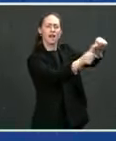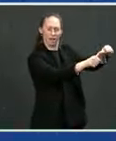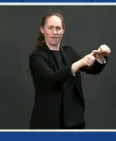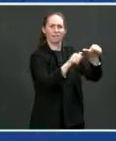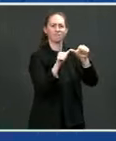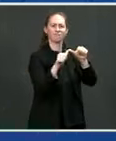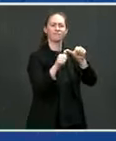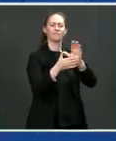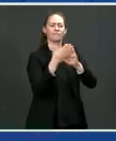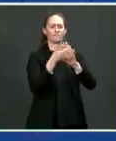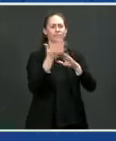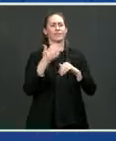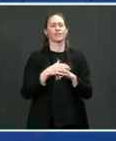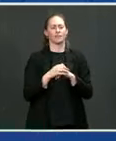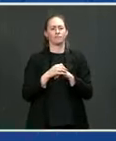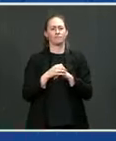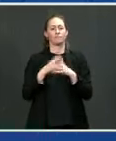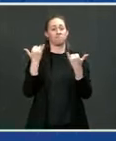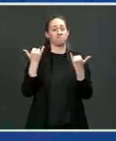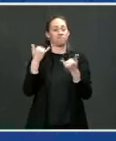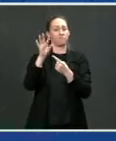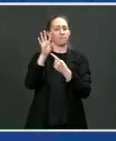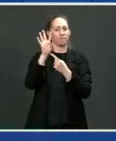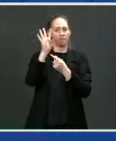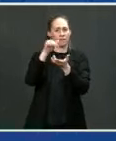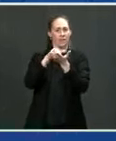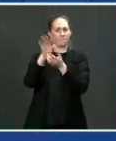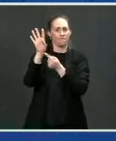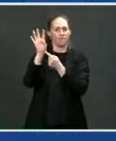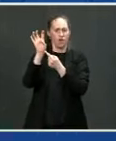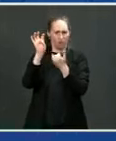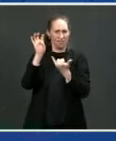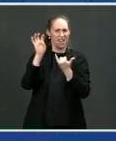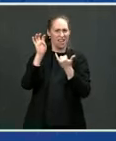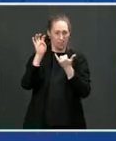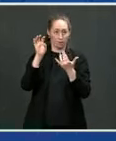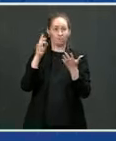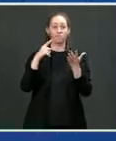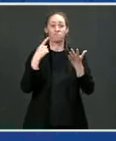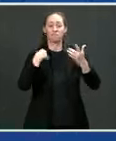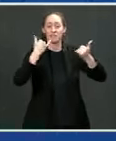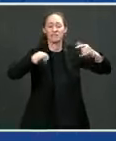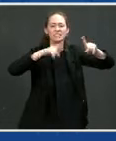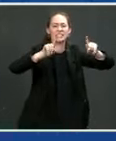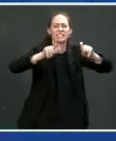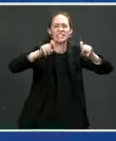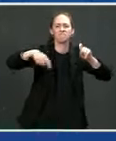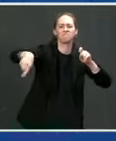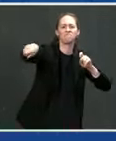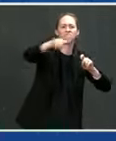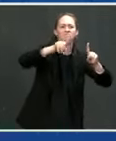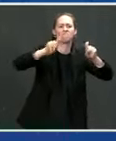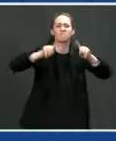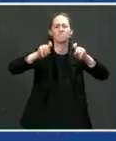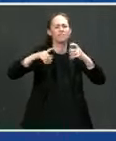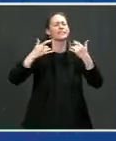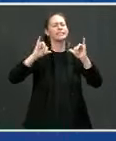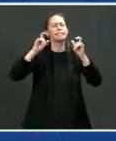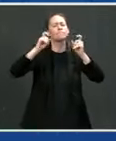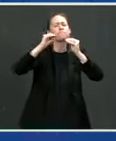So these transit buses, they do they do a lot, a lot of work. So our battery systems are known for safety.